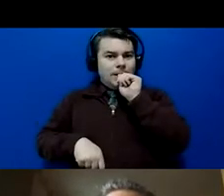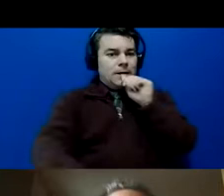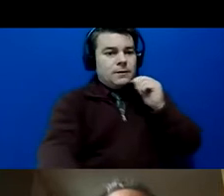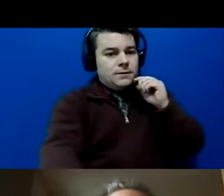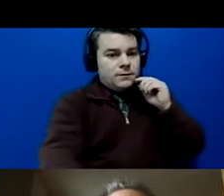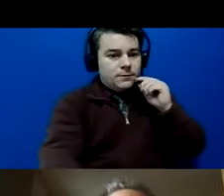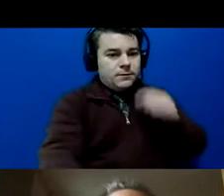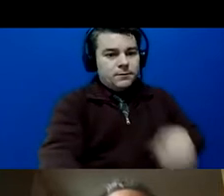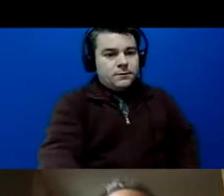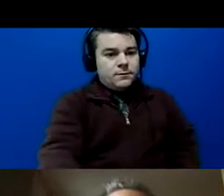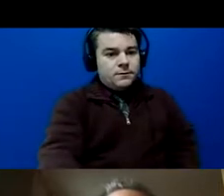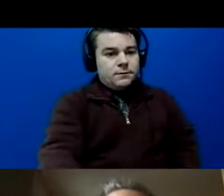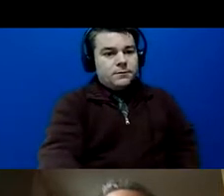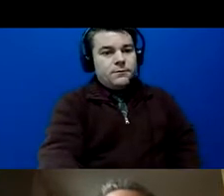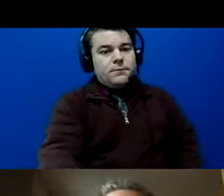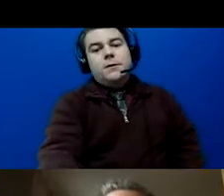Huh.